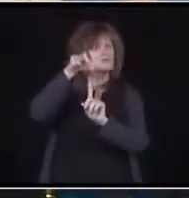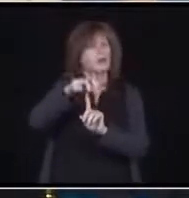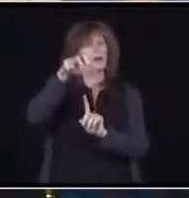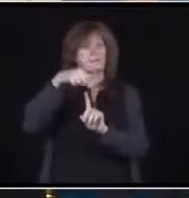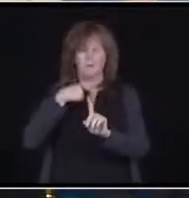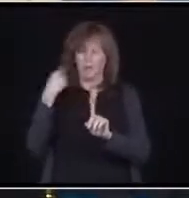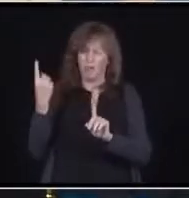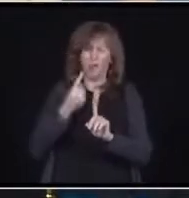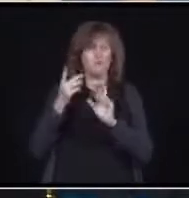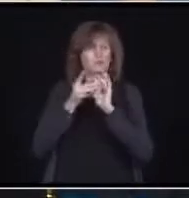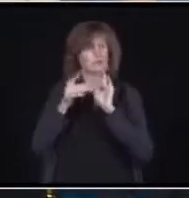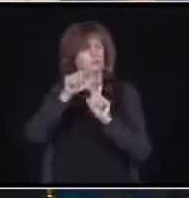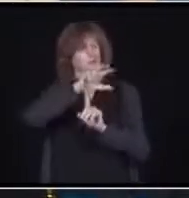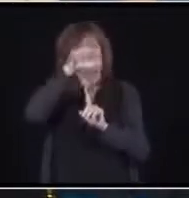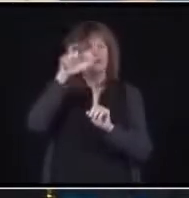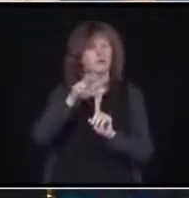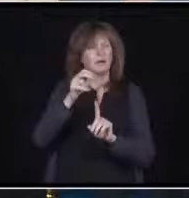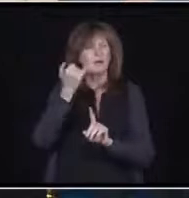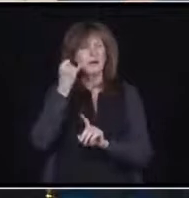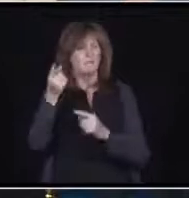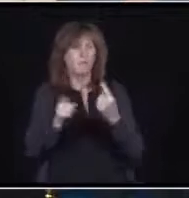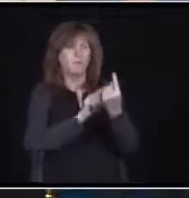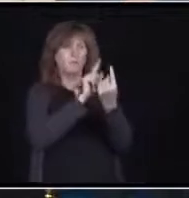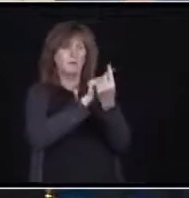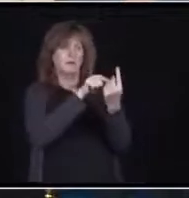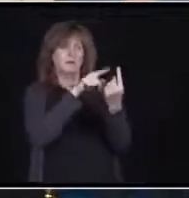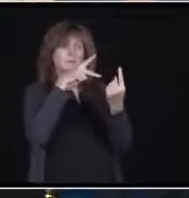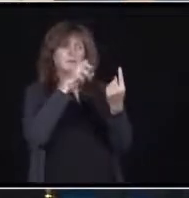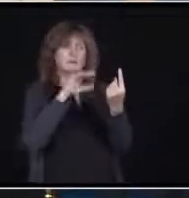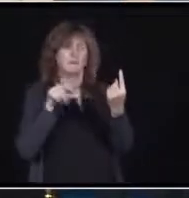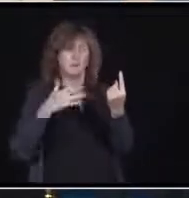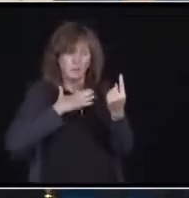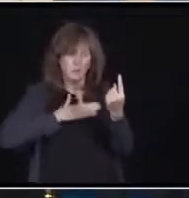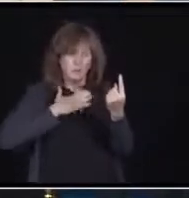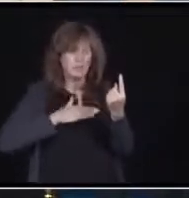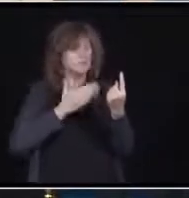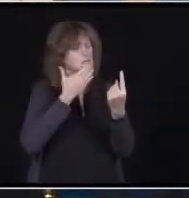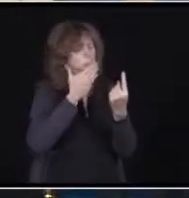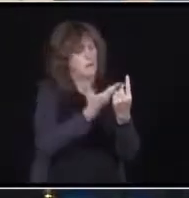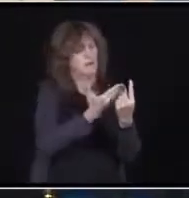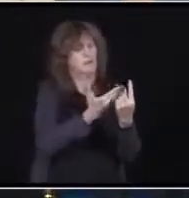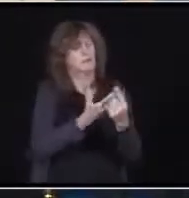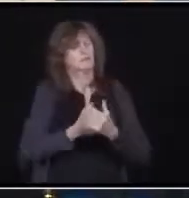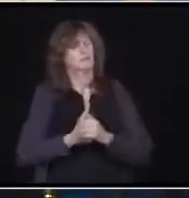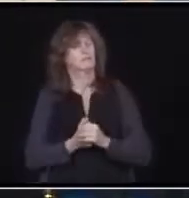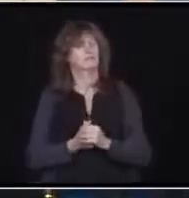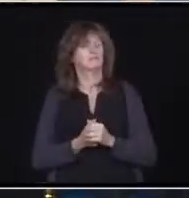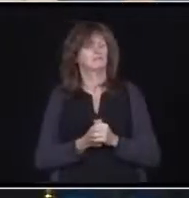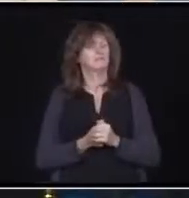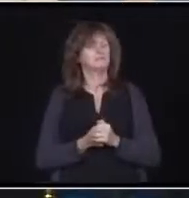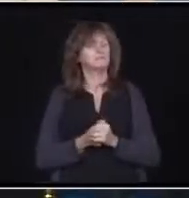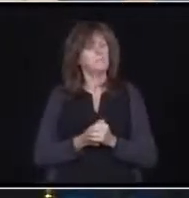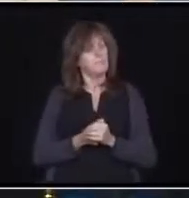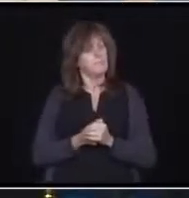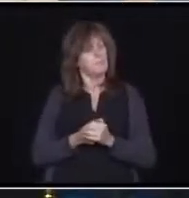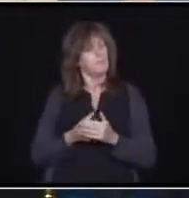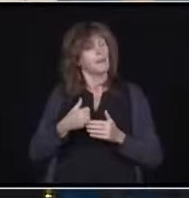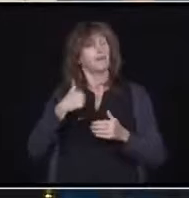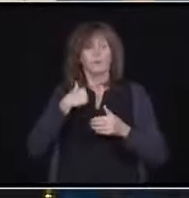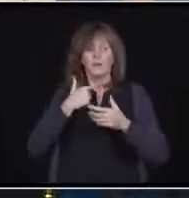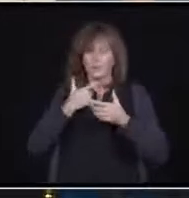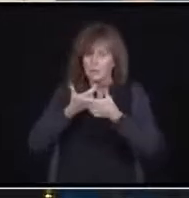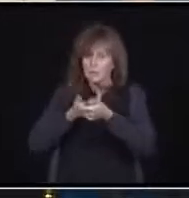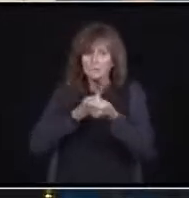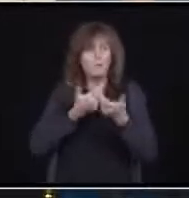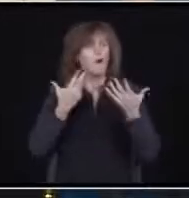PSW this week, please be sure to thank them. And we're going to send them reinforcements. We're recruiting over 2,000